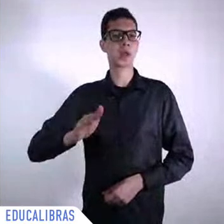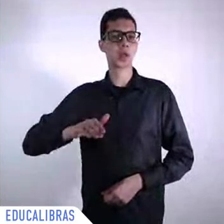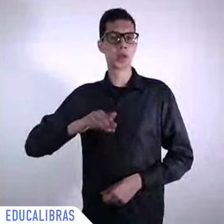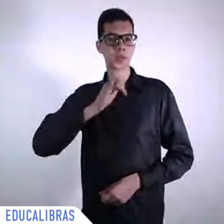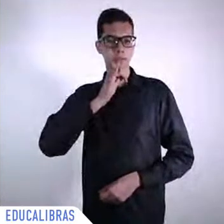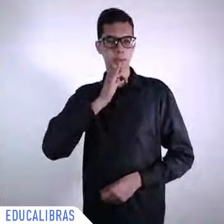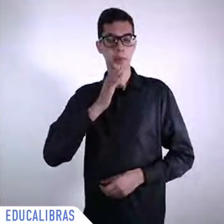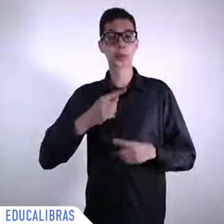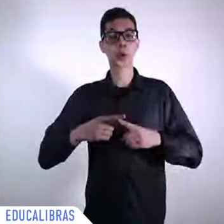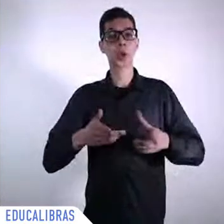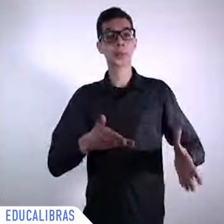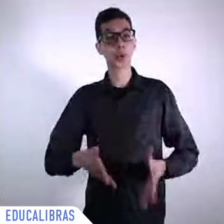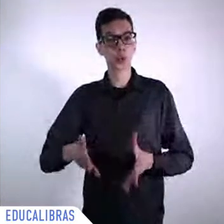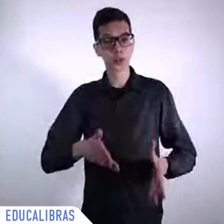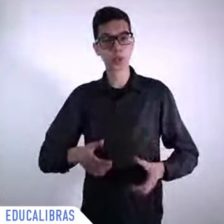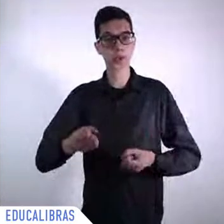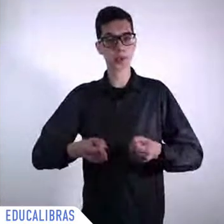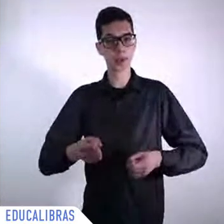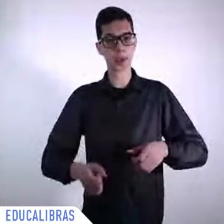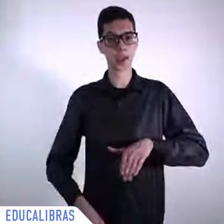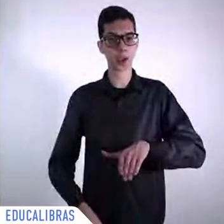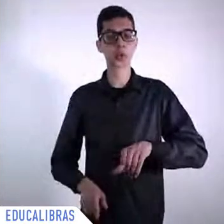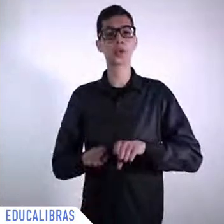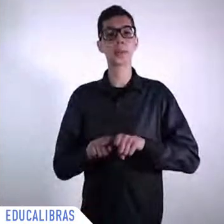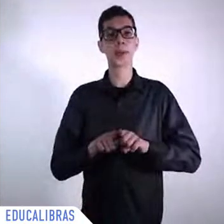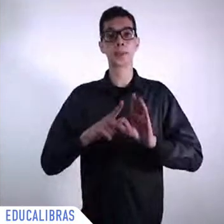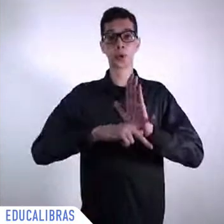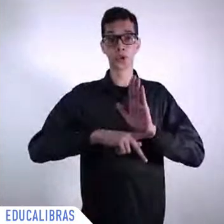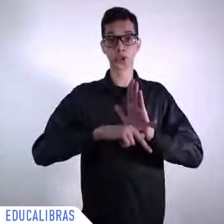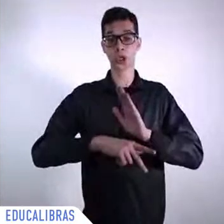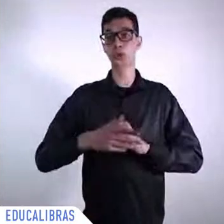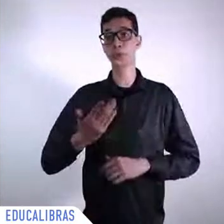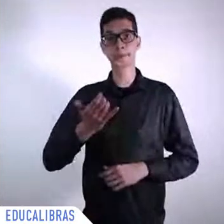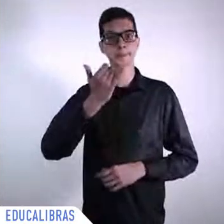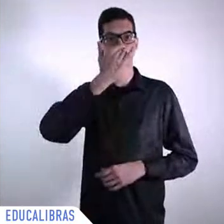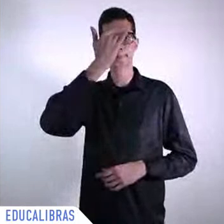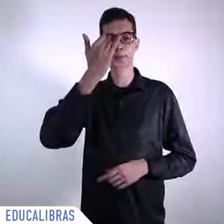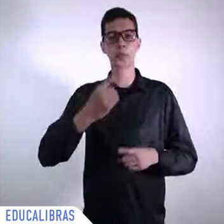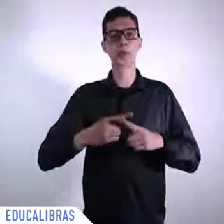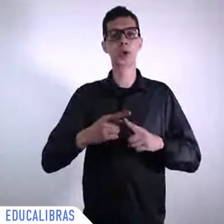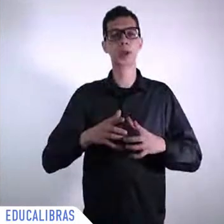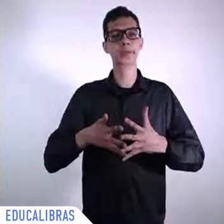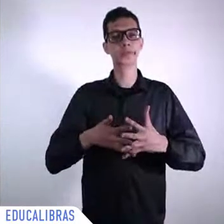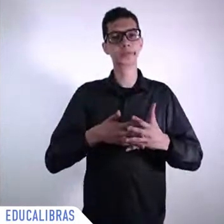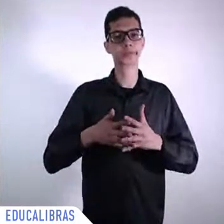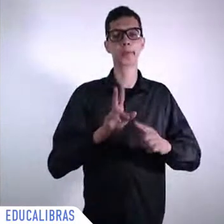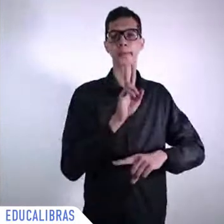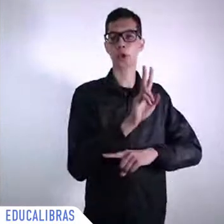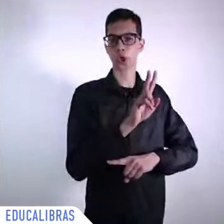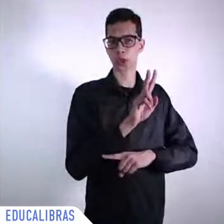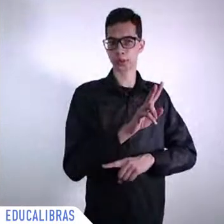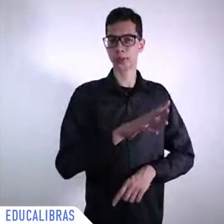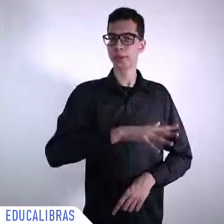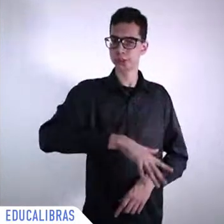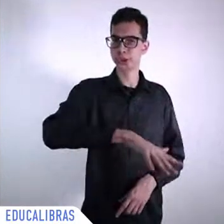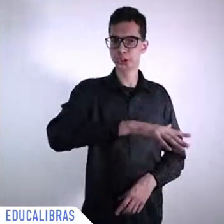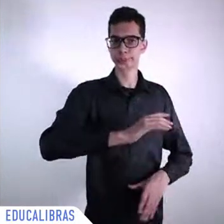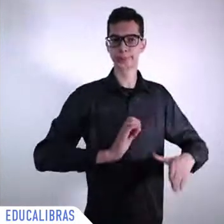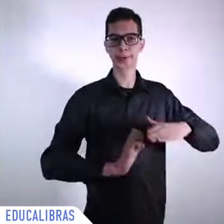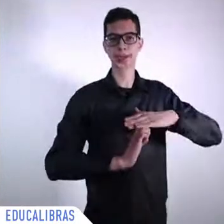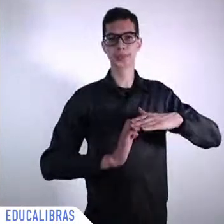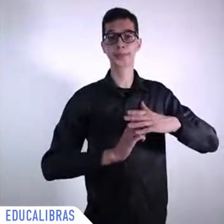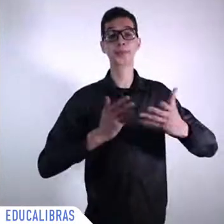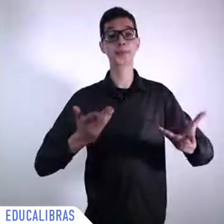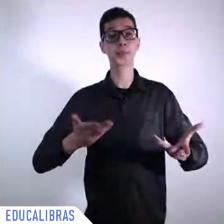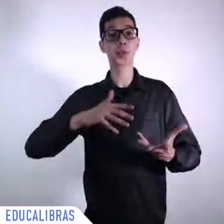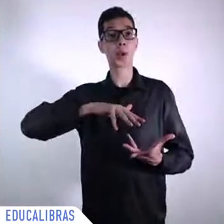in a world that is globalized where we have global value chains it is